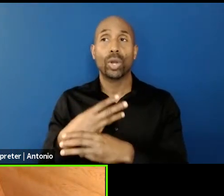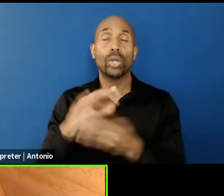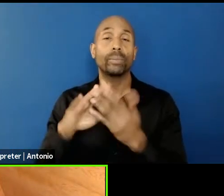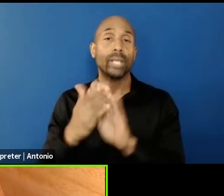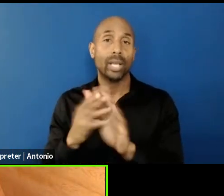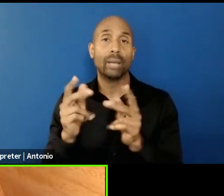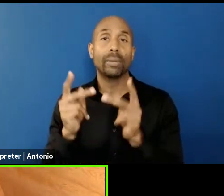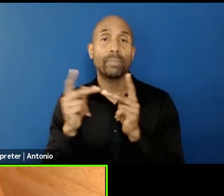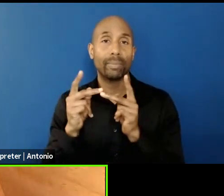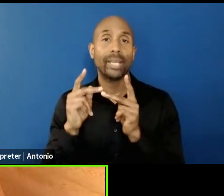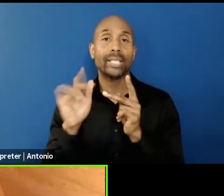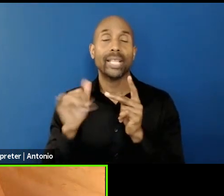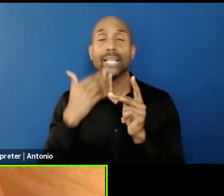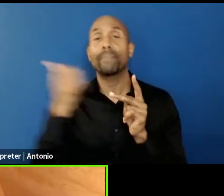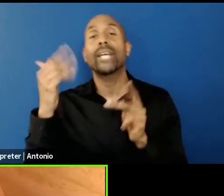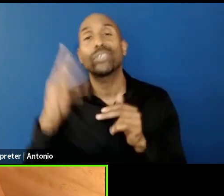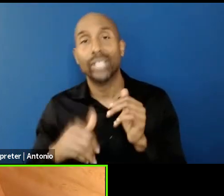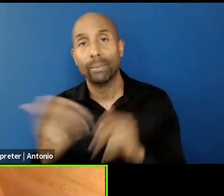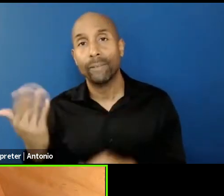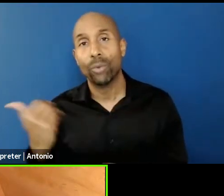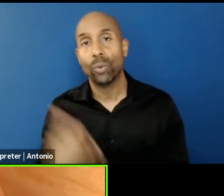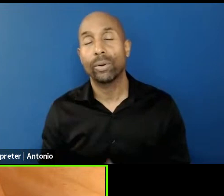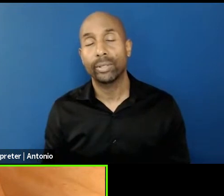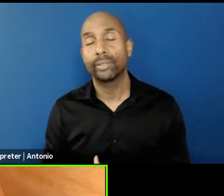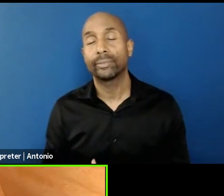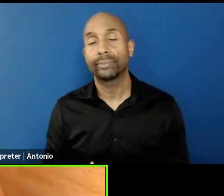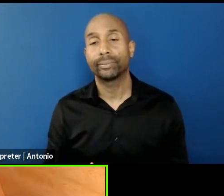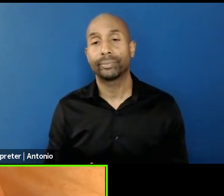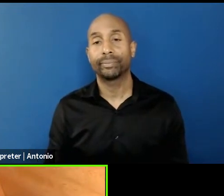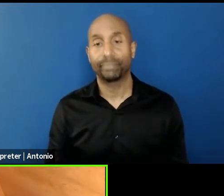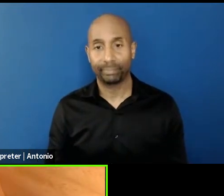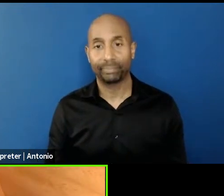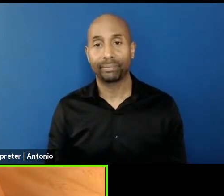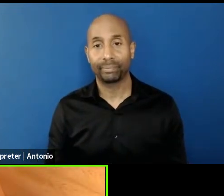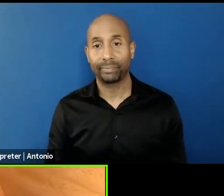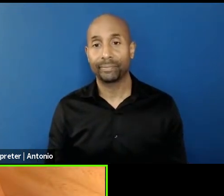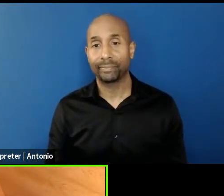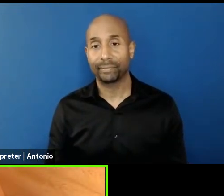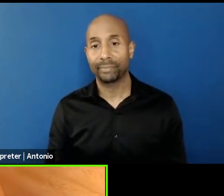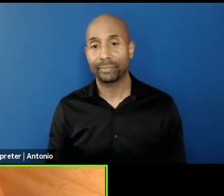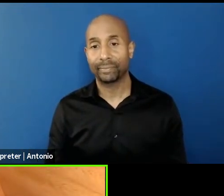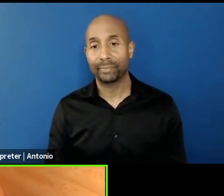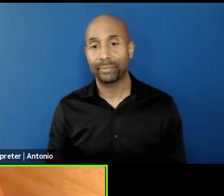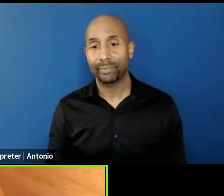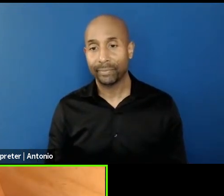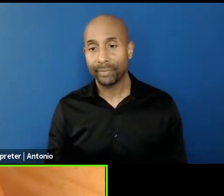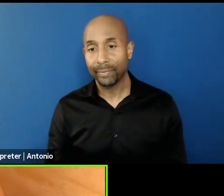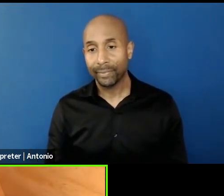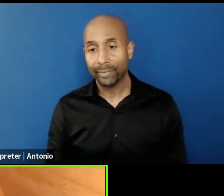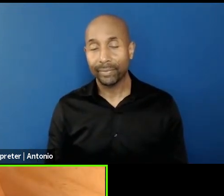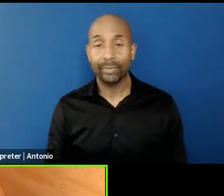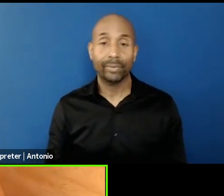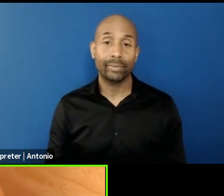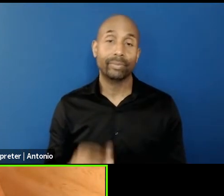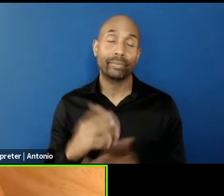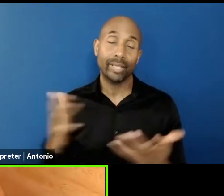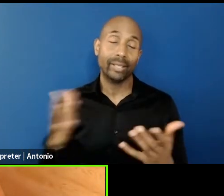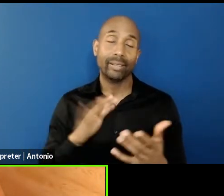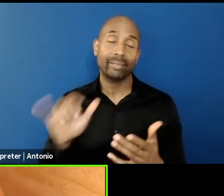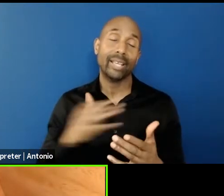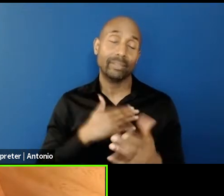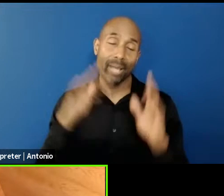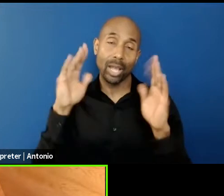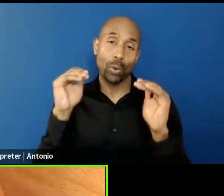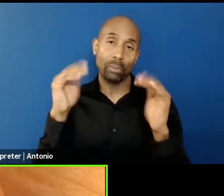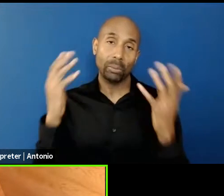place that's a little bit better than before. But, but I did, that's what I hope for. Let's see.